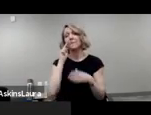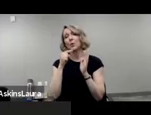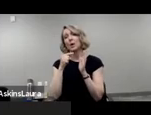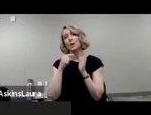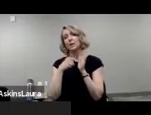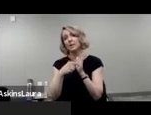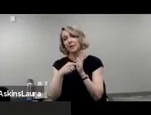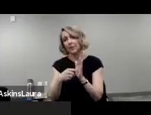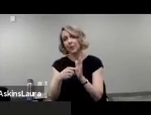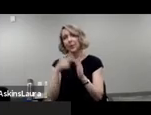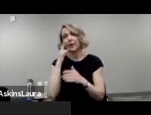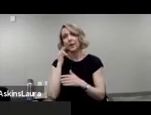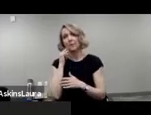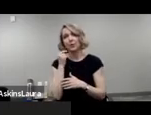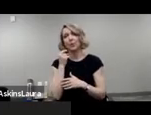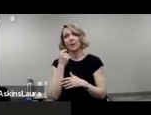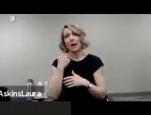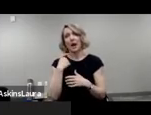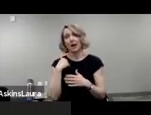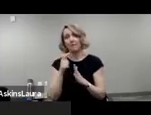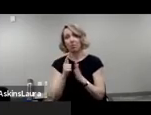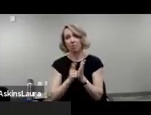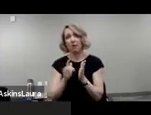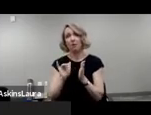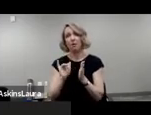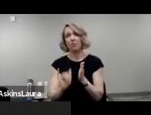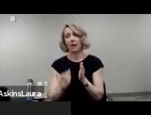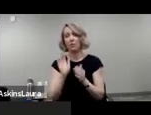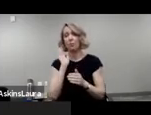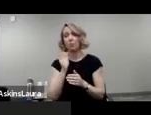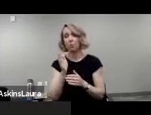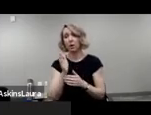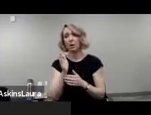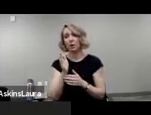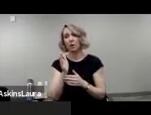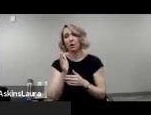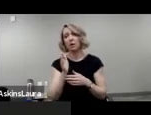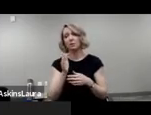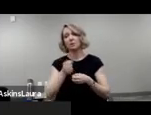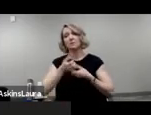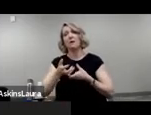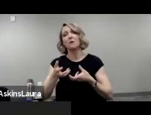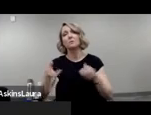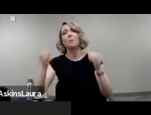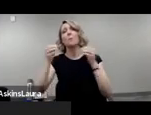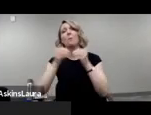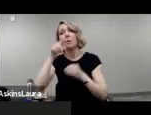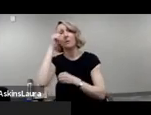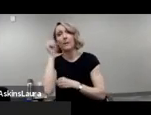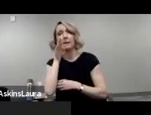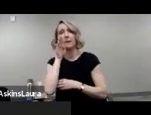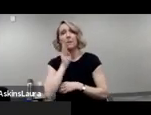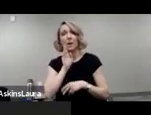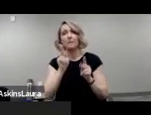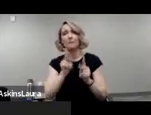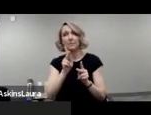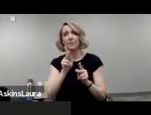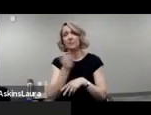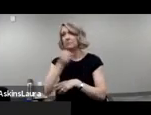brown poor disabled people being incarcerated in nursing homes.